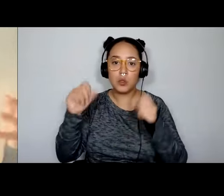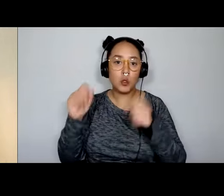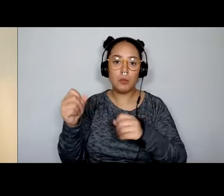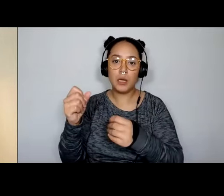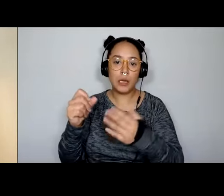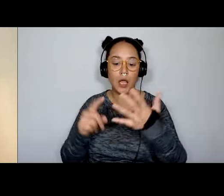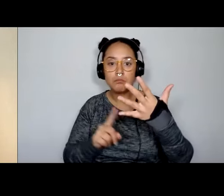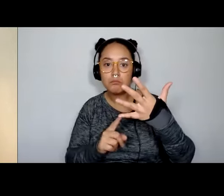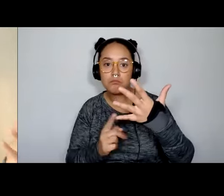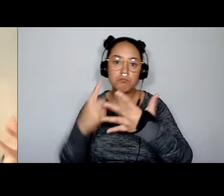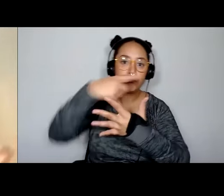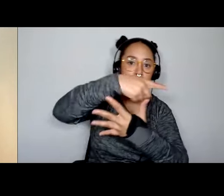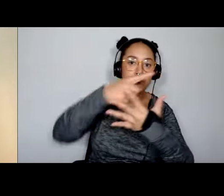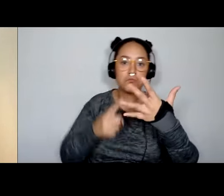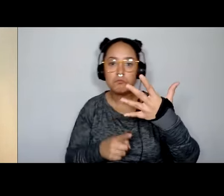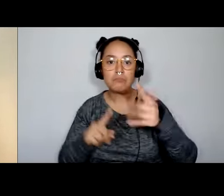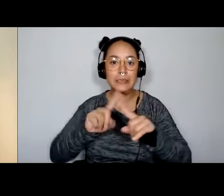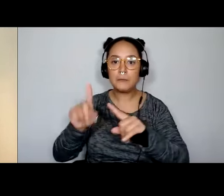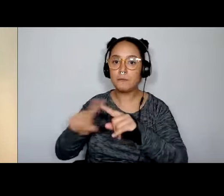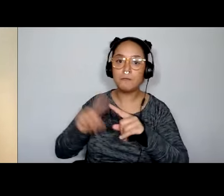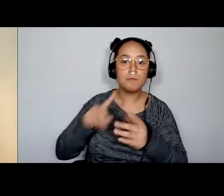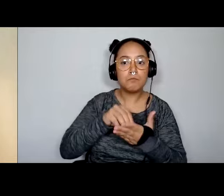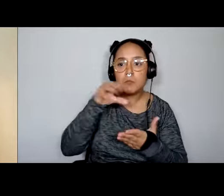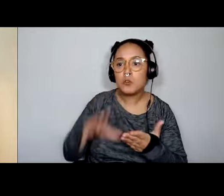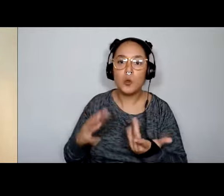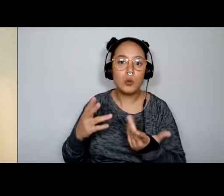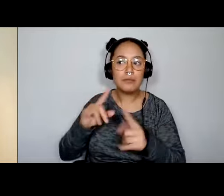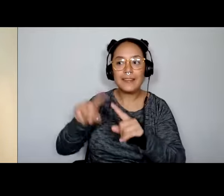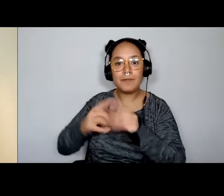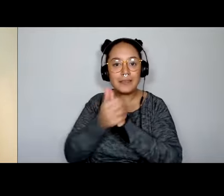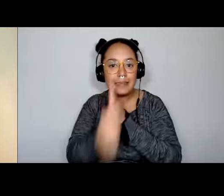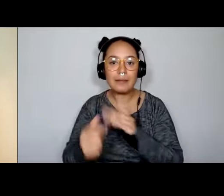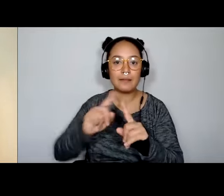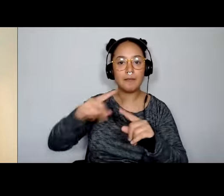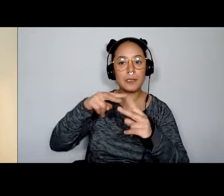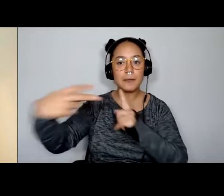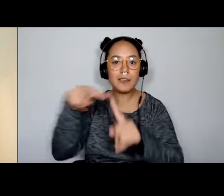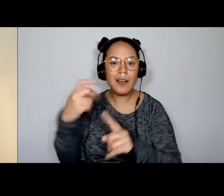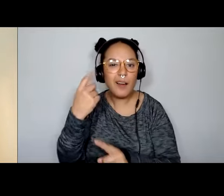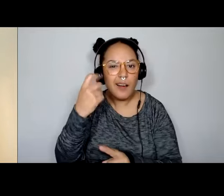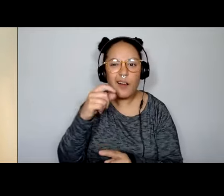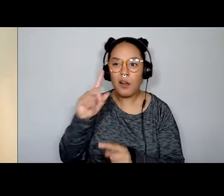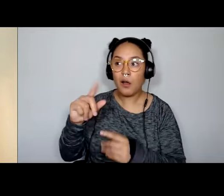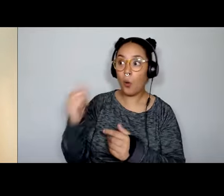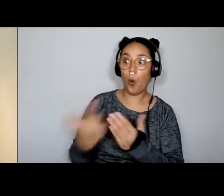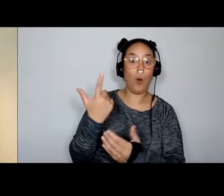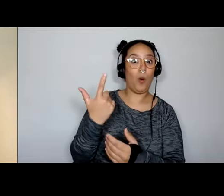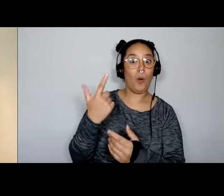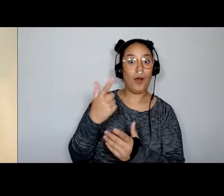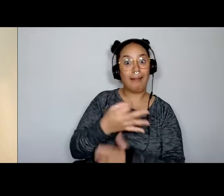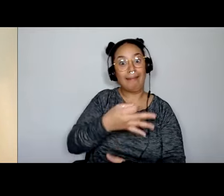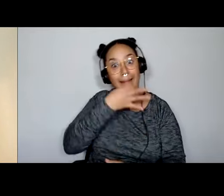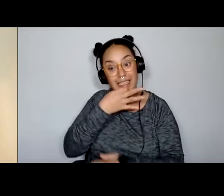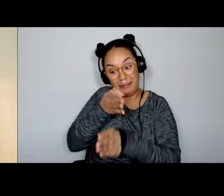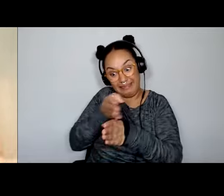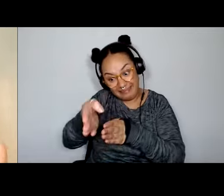people, a mix of perspectives. And that's kind of the strength of this, but it means they're not all experts in one domain. And then